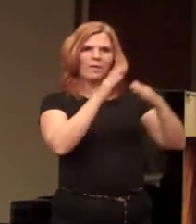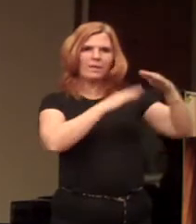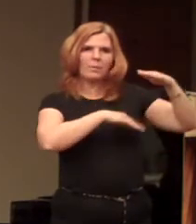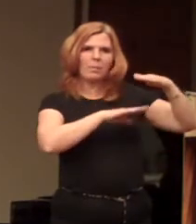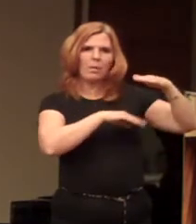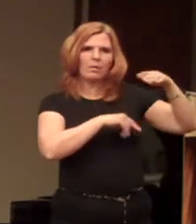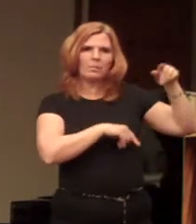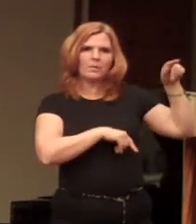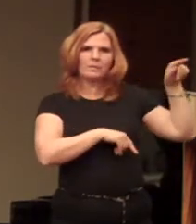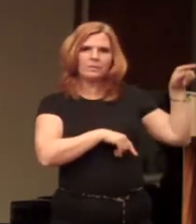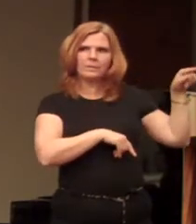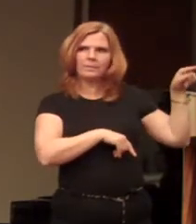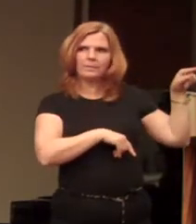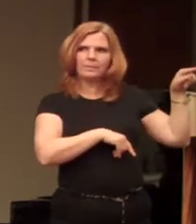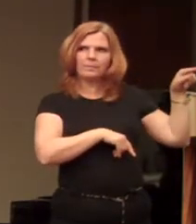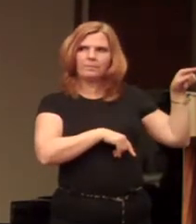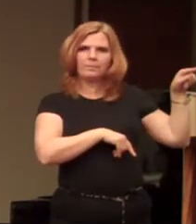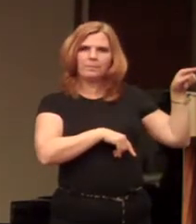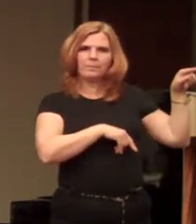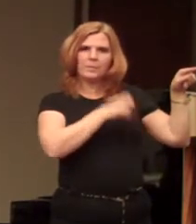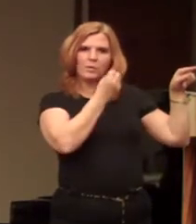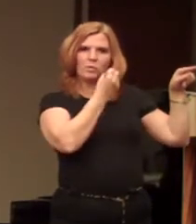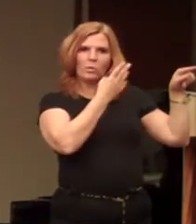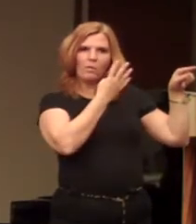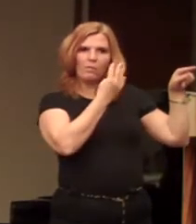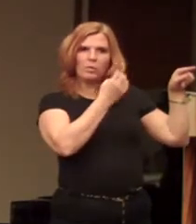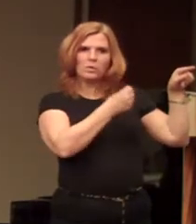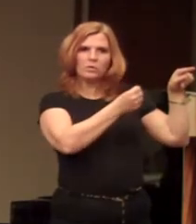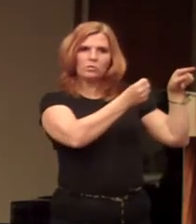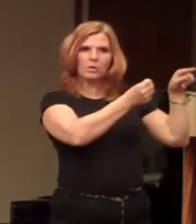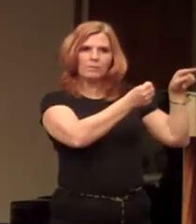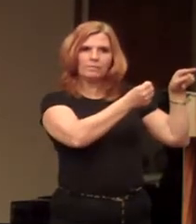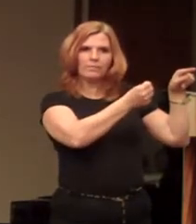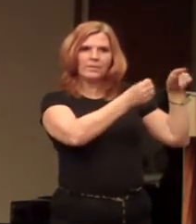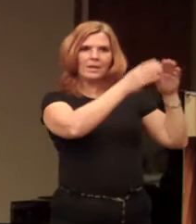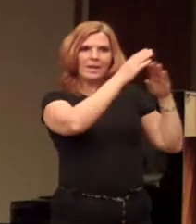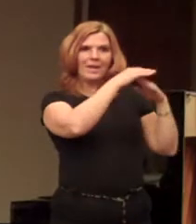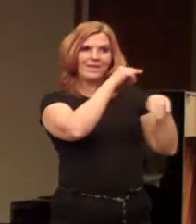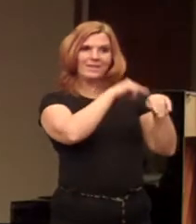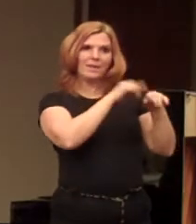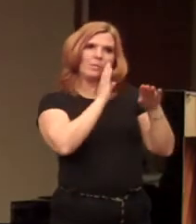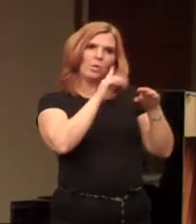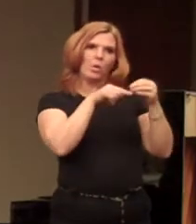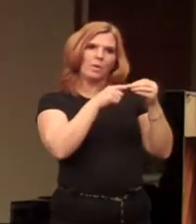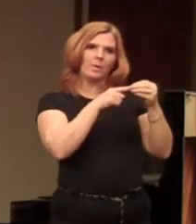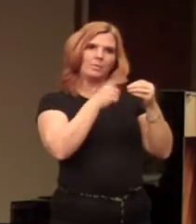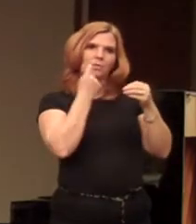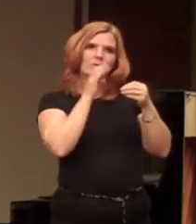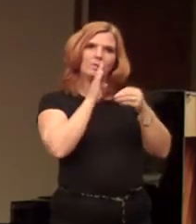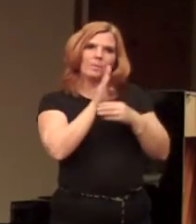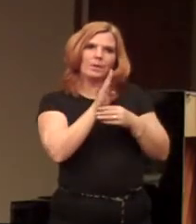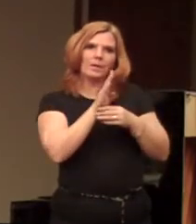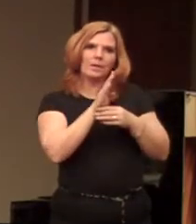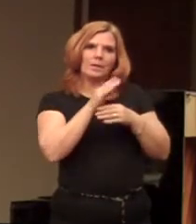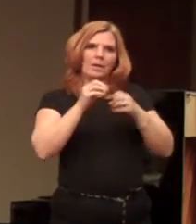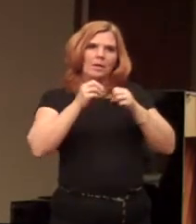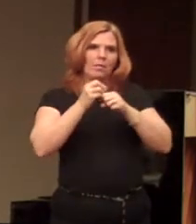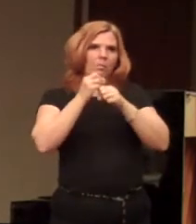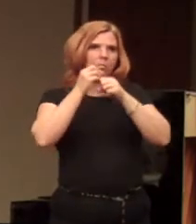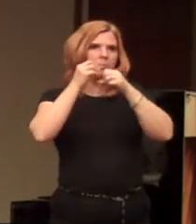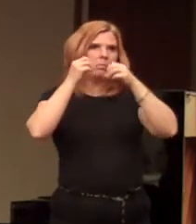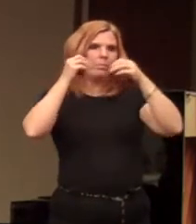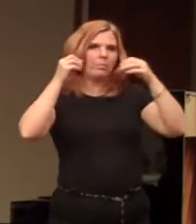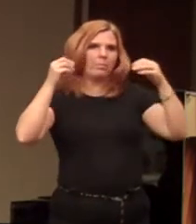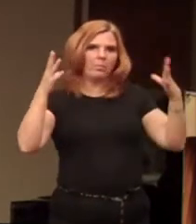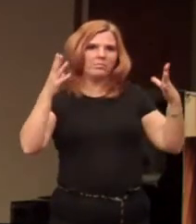of 12th and 14th Street, at the time that we're looking at, would just be bursting with